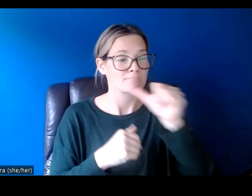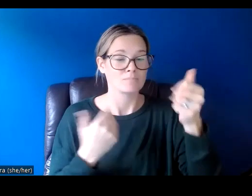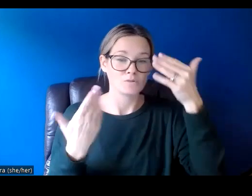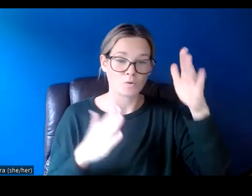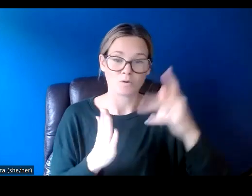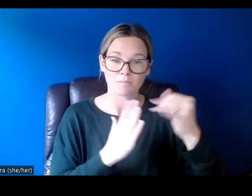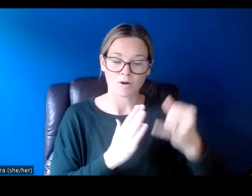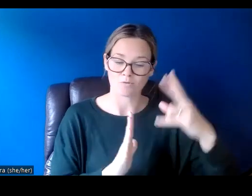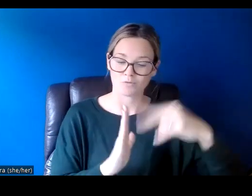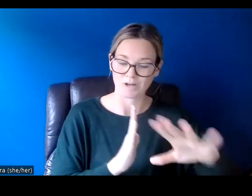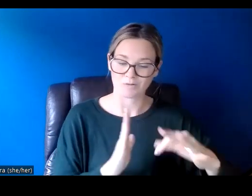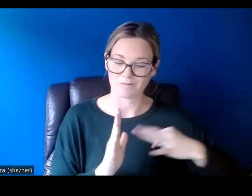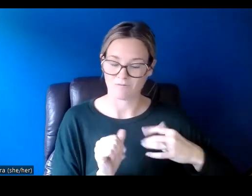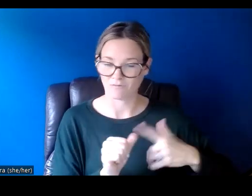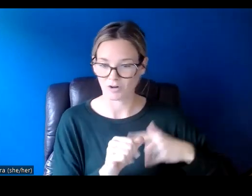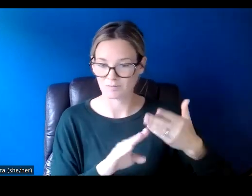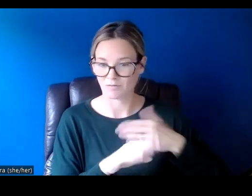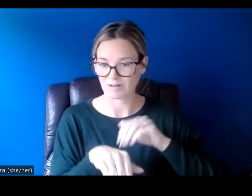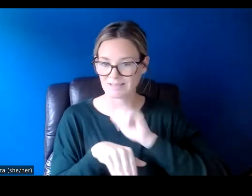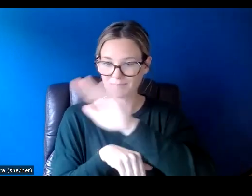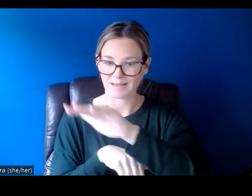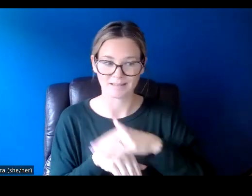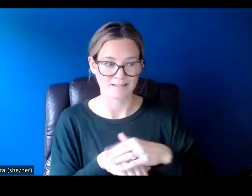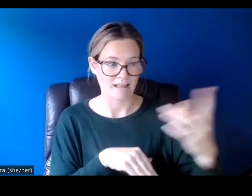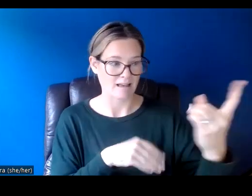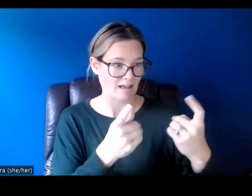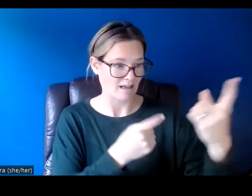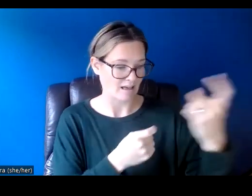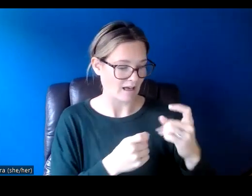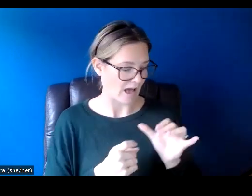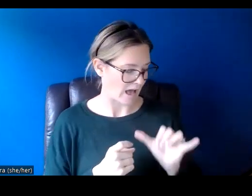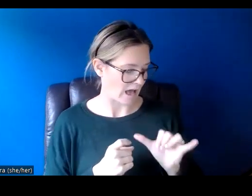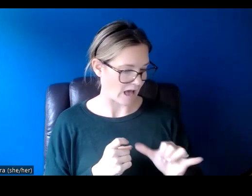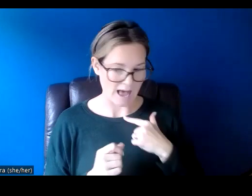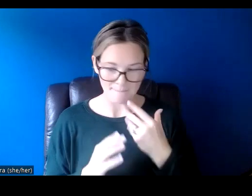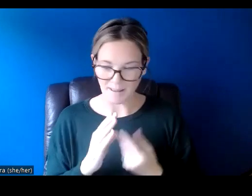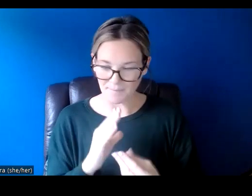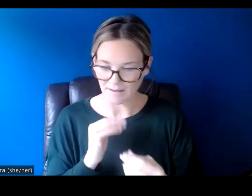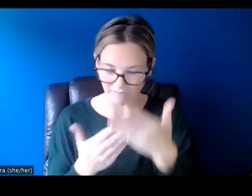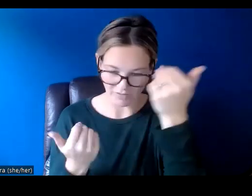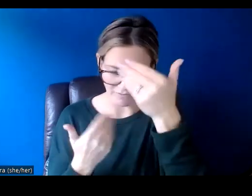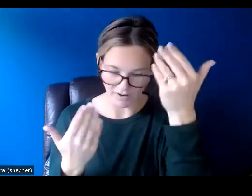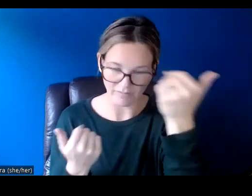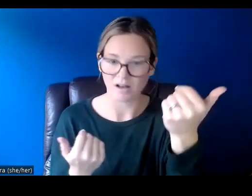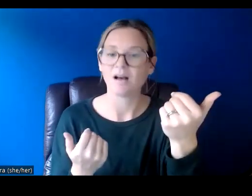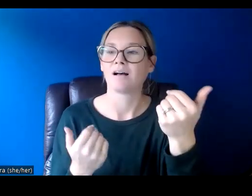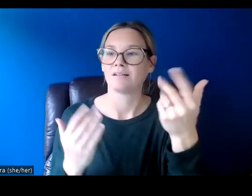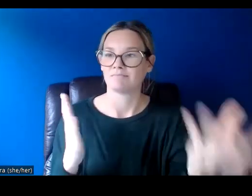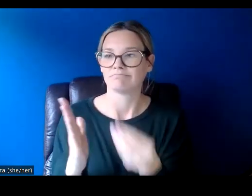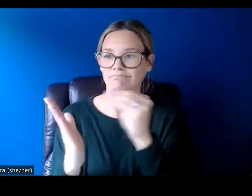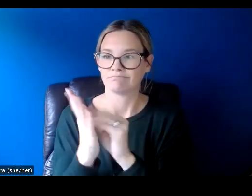the project to read your application. The questions they ask might uncover some gaps or assumptions you're making in the story you're telling.